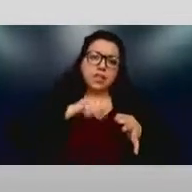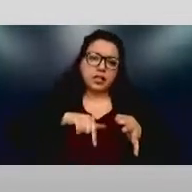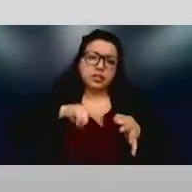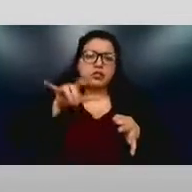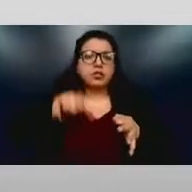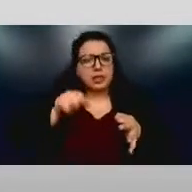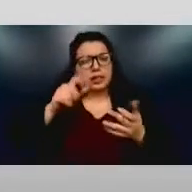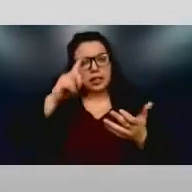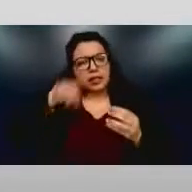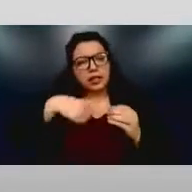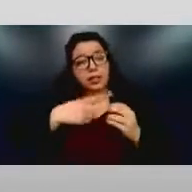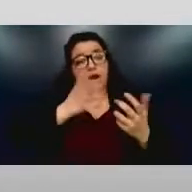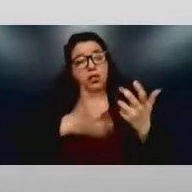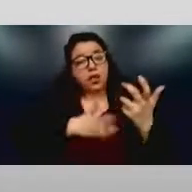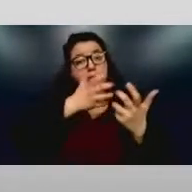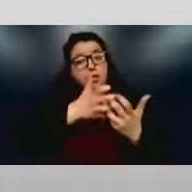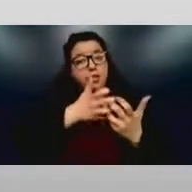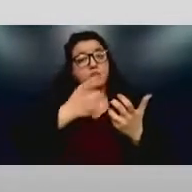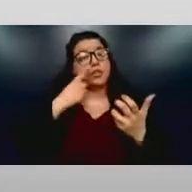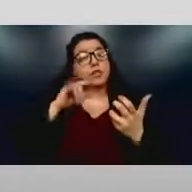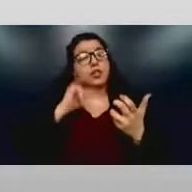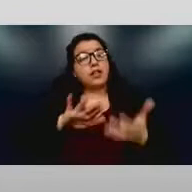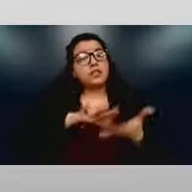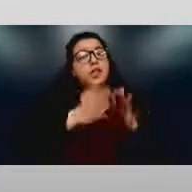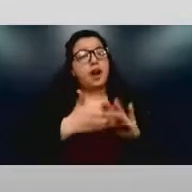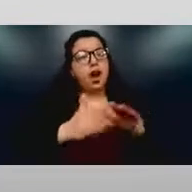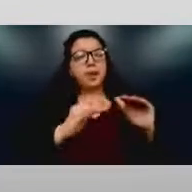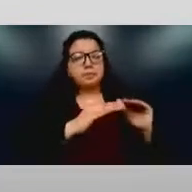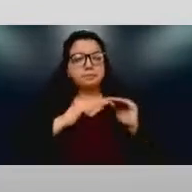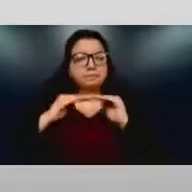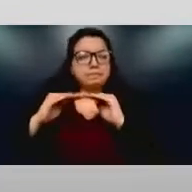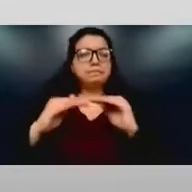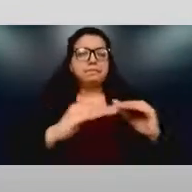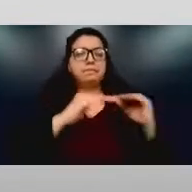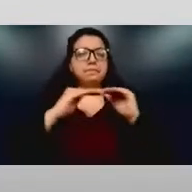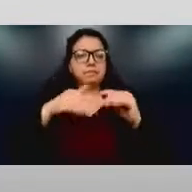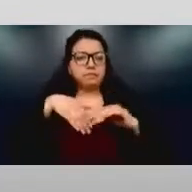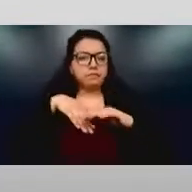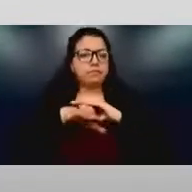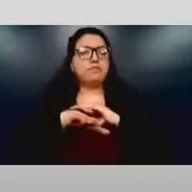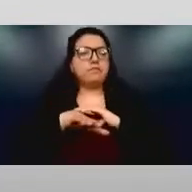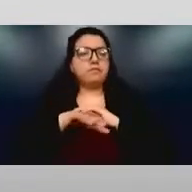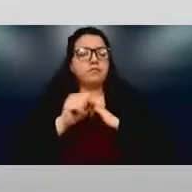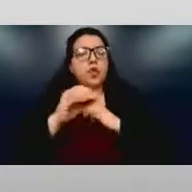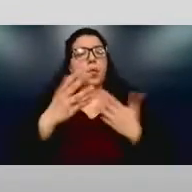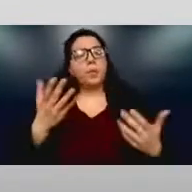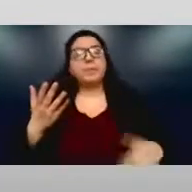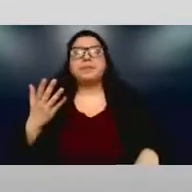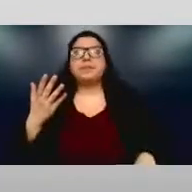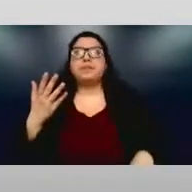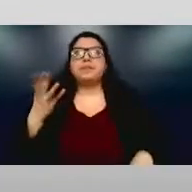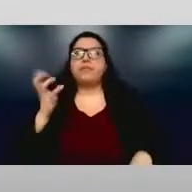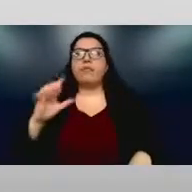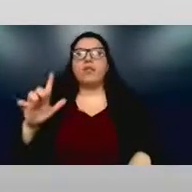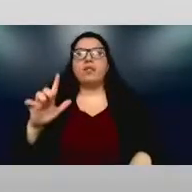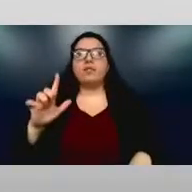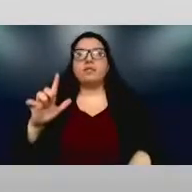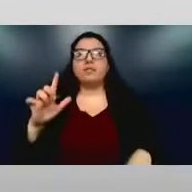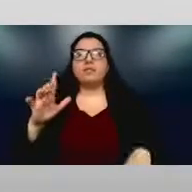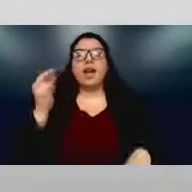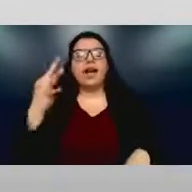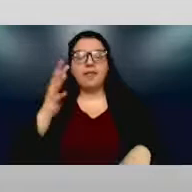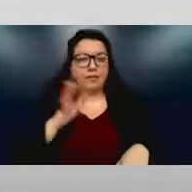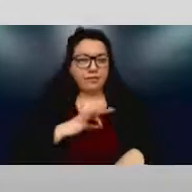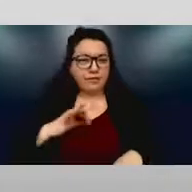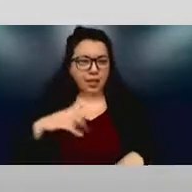to create that level playing field. And, by the way, when I get that question from faculty that, well, they're